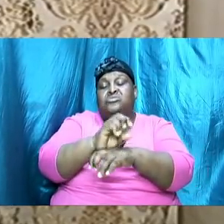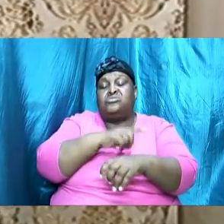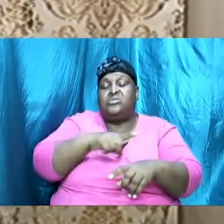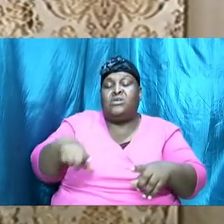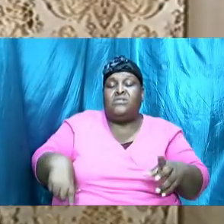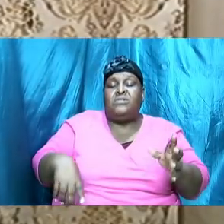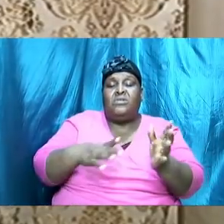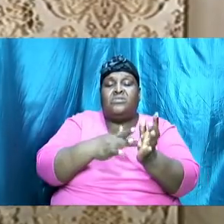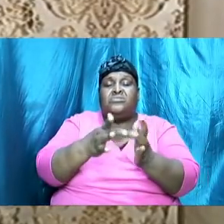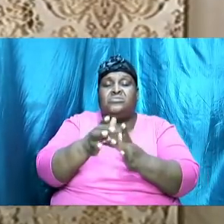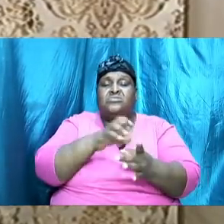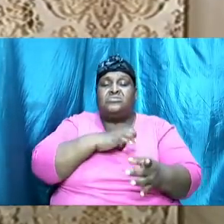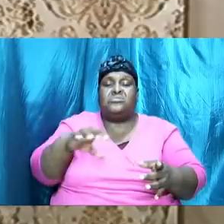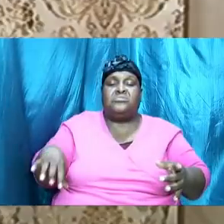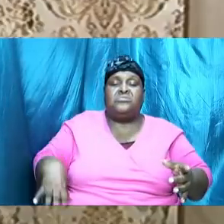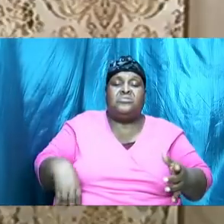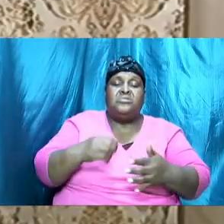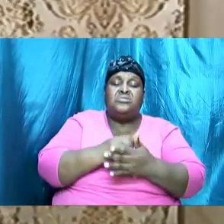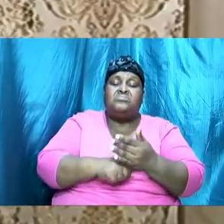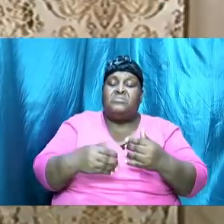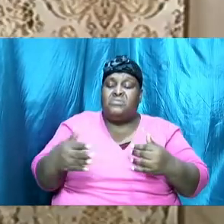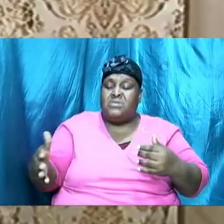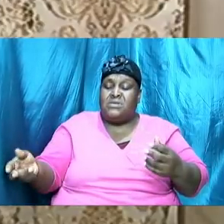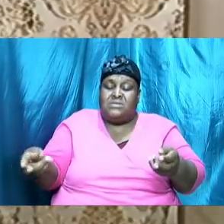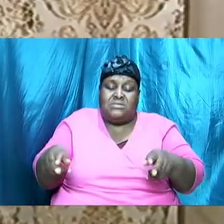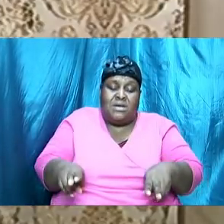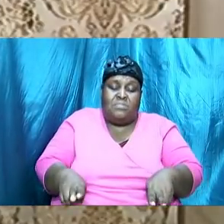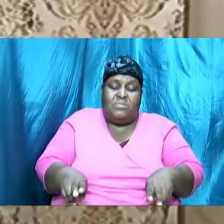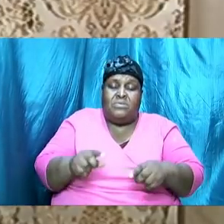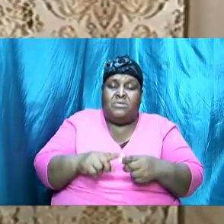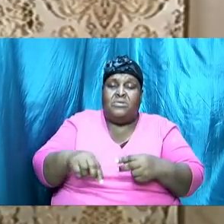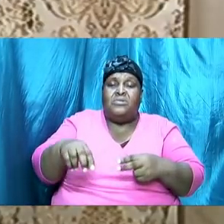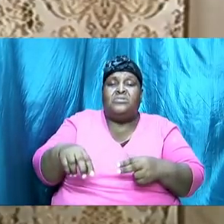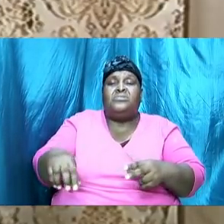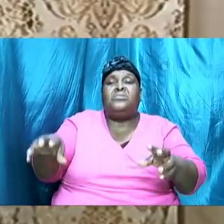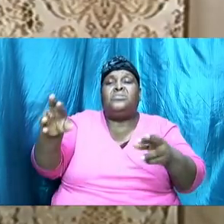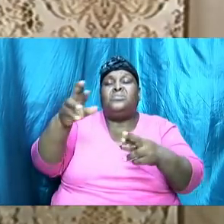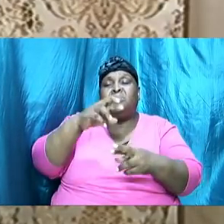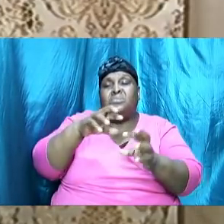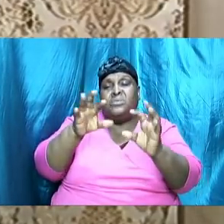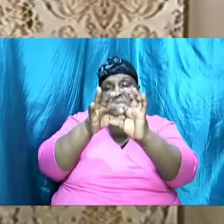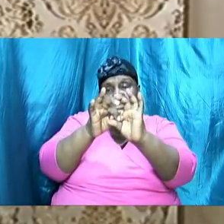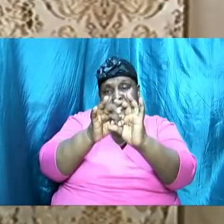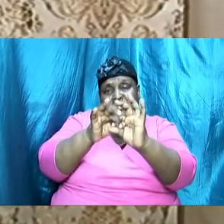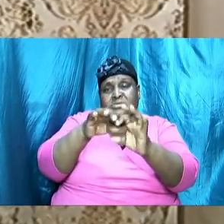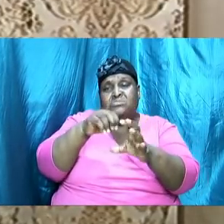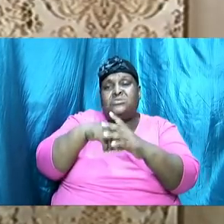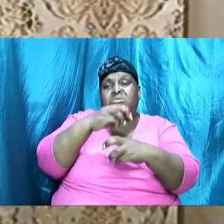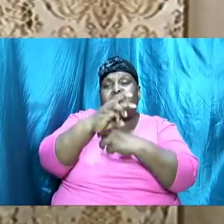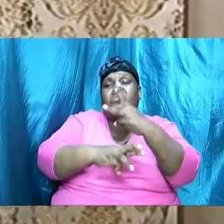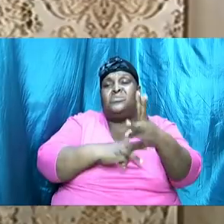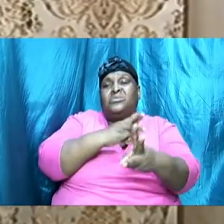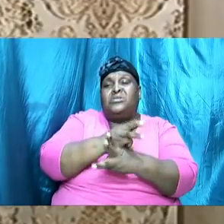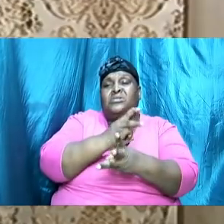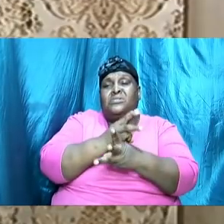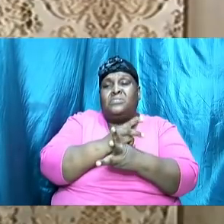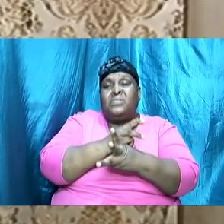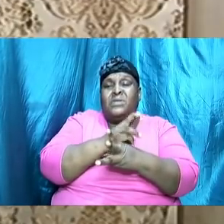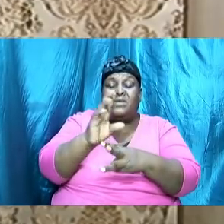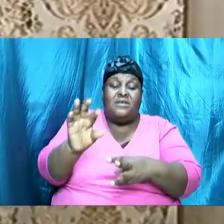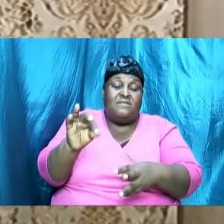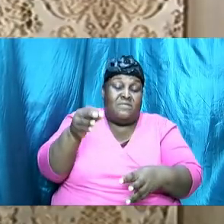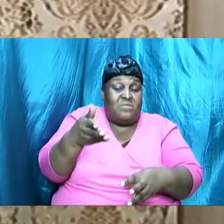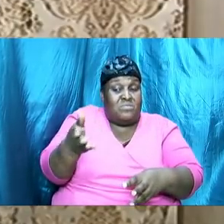some of the very things that are happening, two relationships in the world have found their way